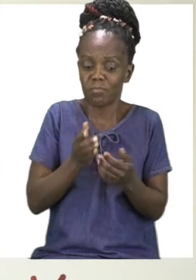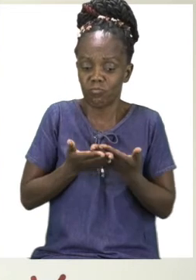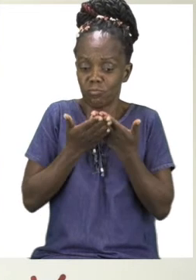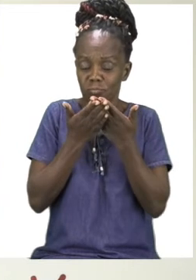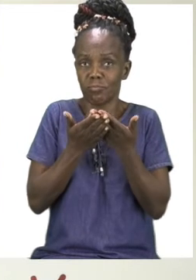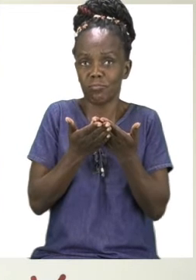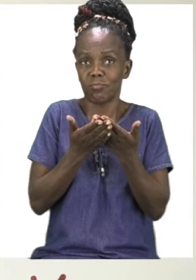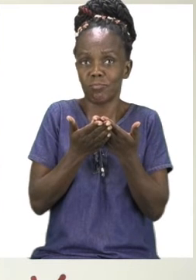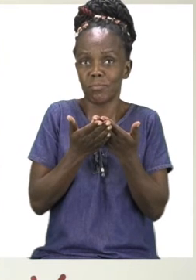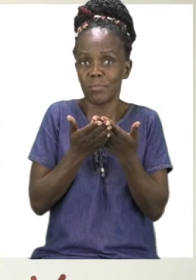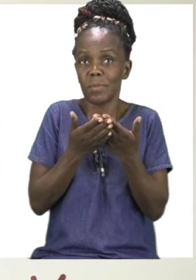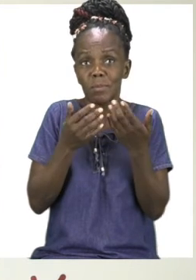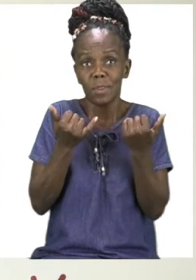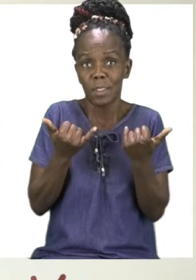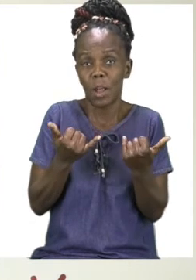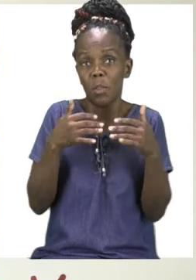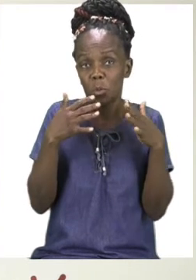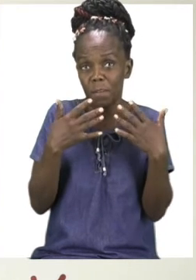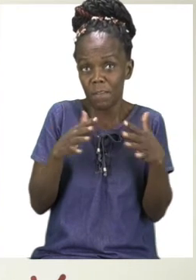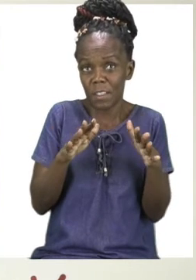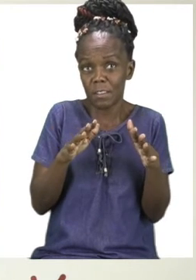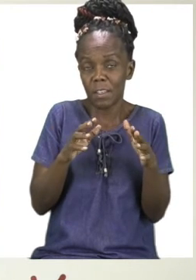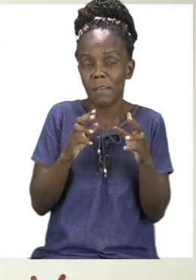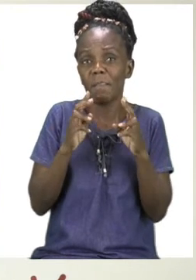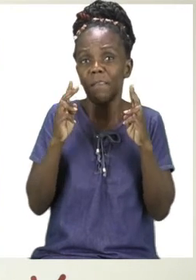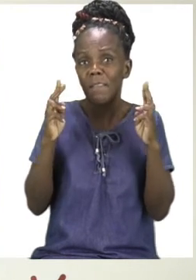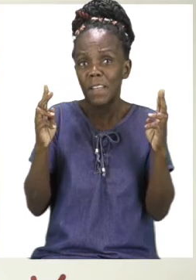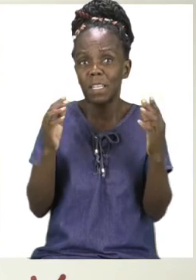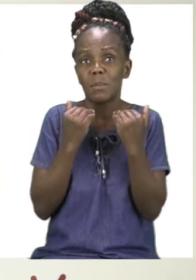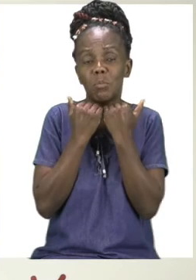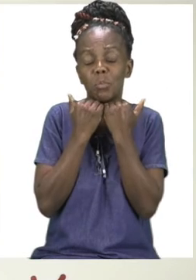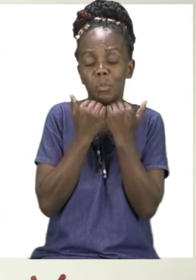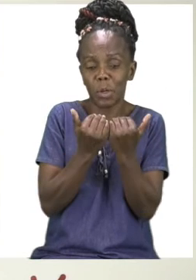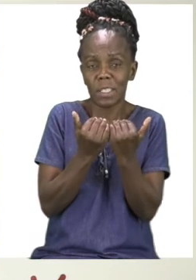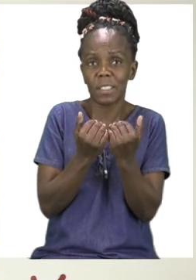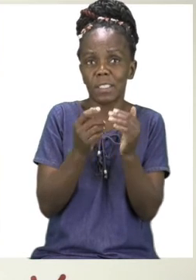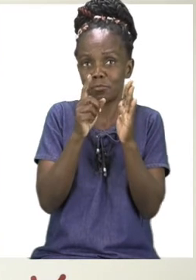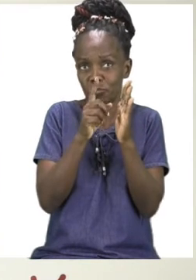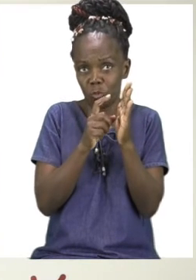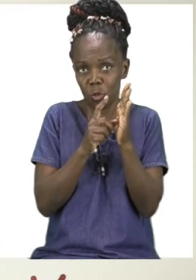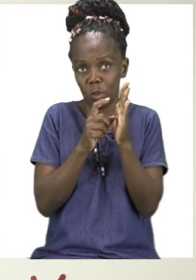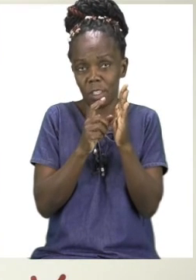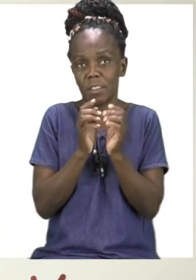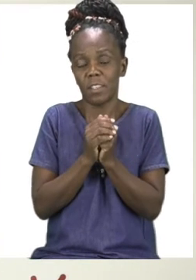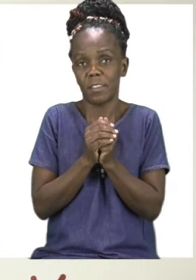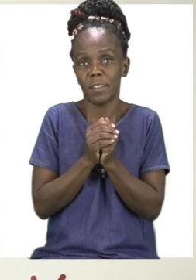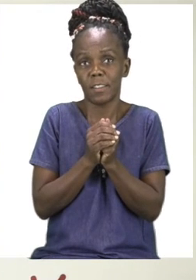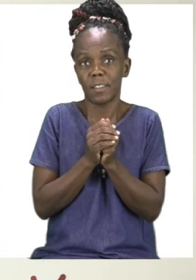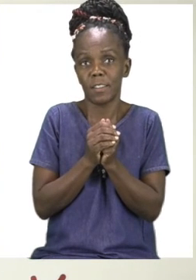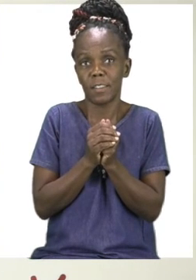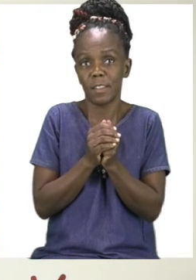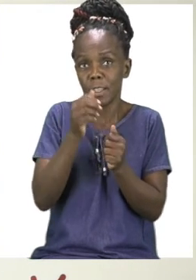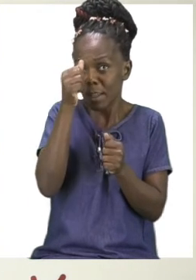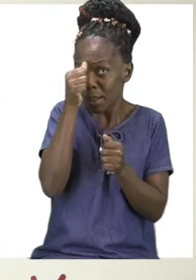Now that we are done, it's very important for us to sanitize. Now remember,